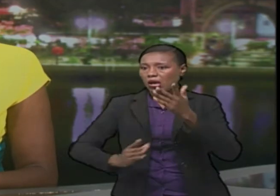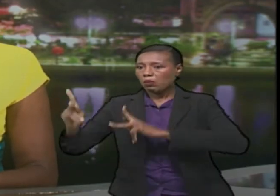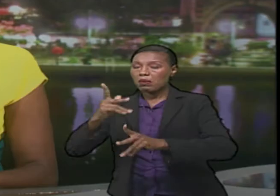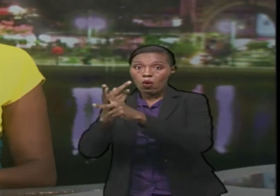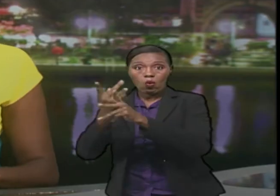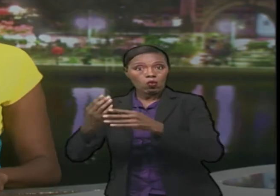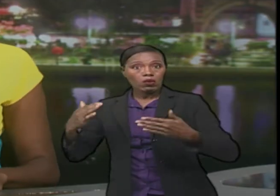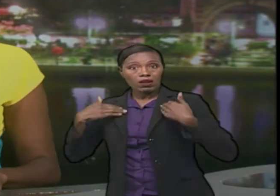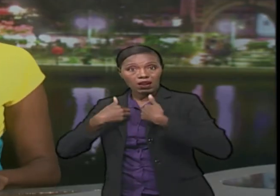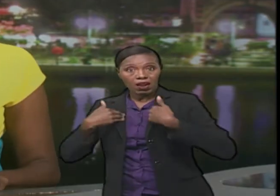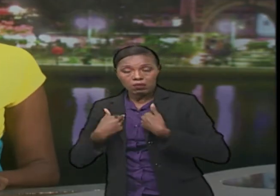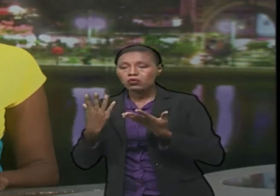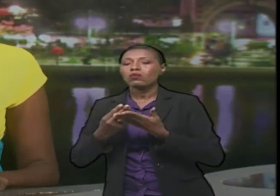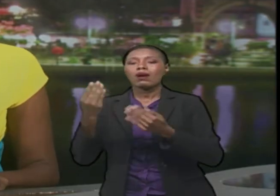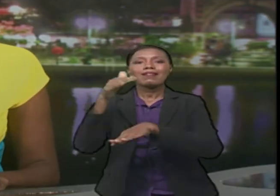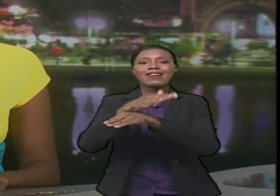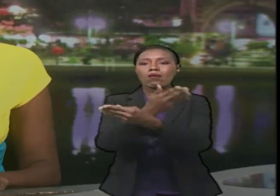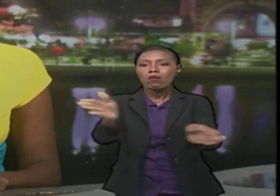to let these animals out at night.